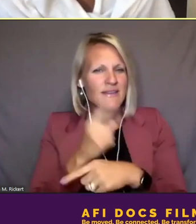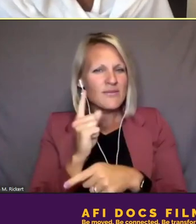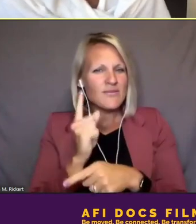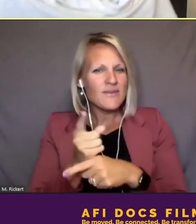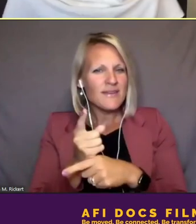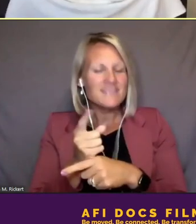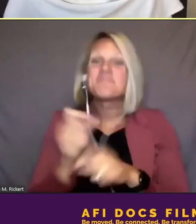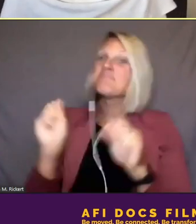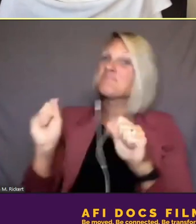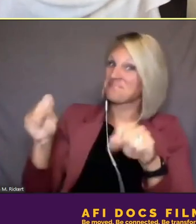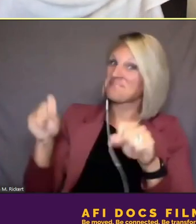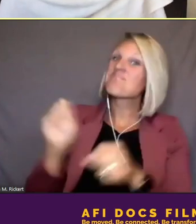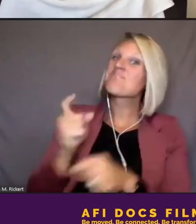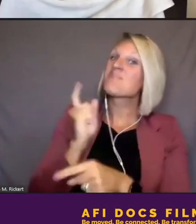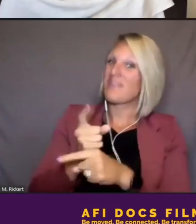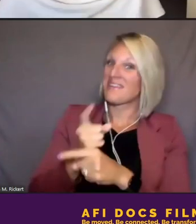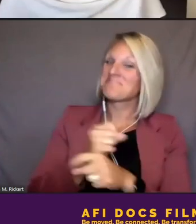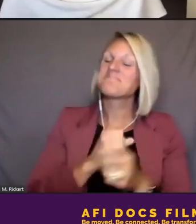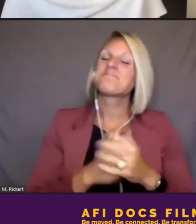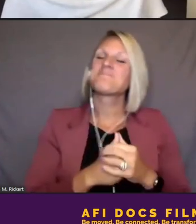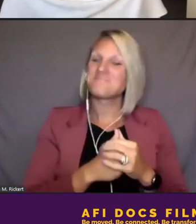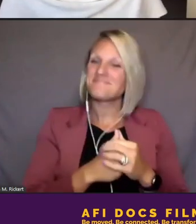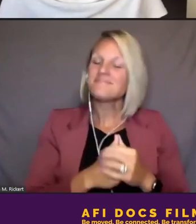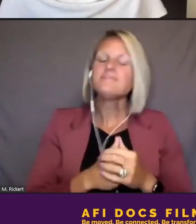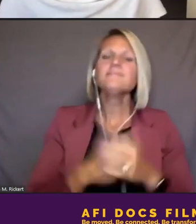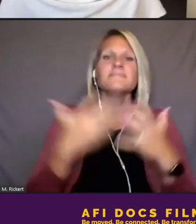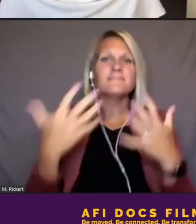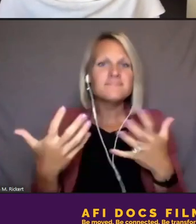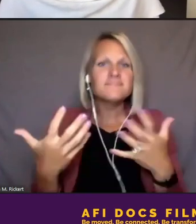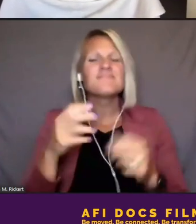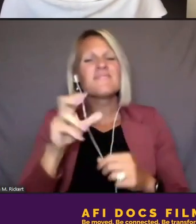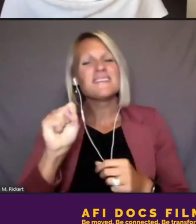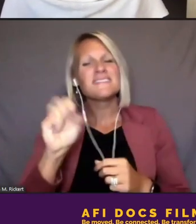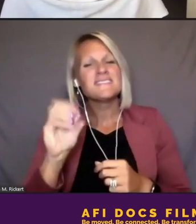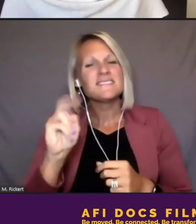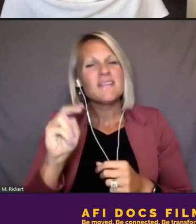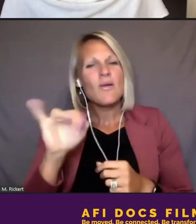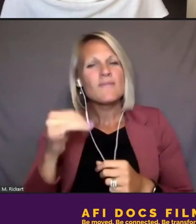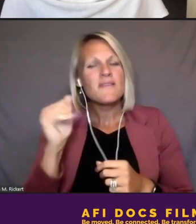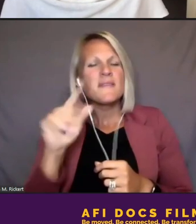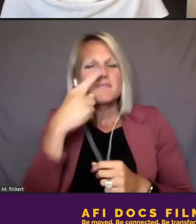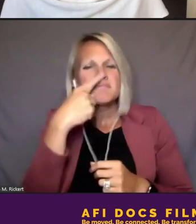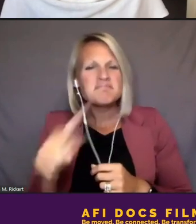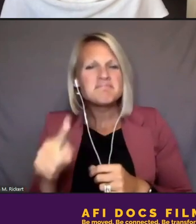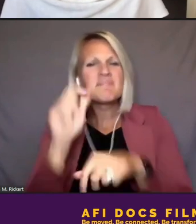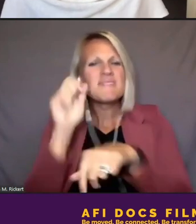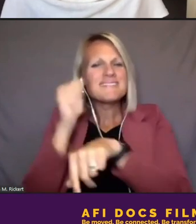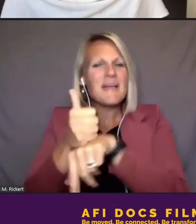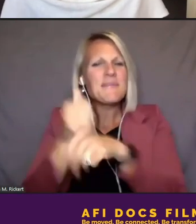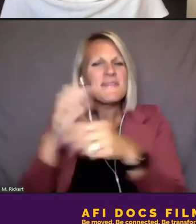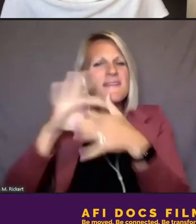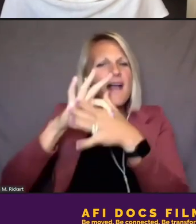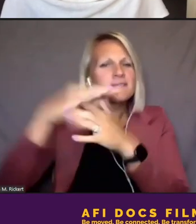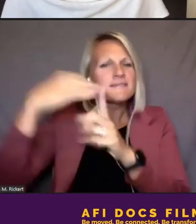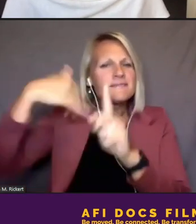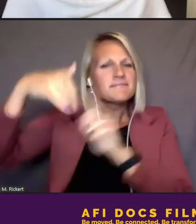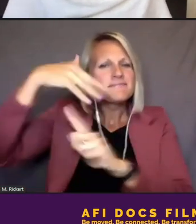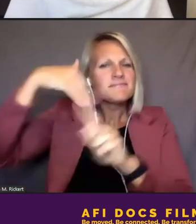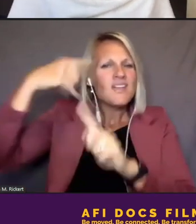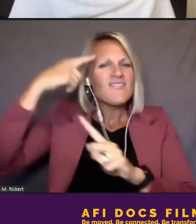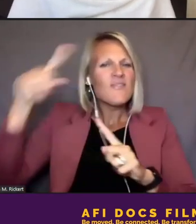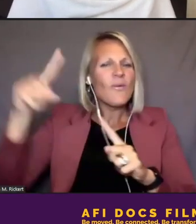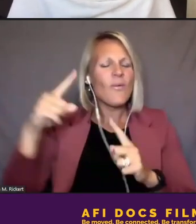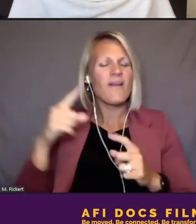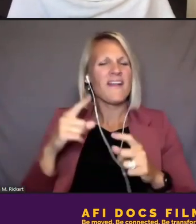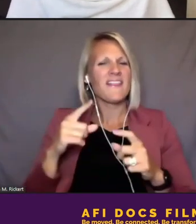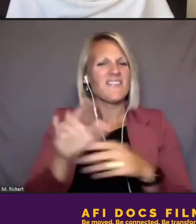Yes, yes. So Sonia, I'd love for you to kind of set up the context for this film. I mean, this film looks